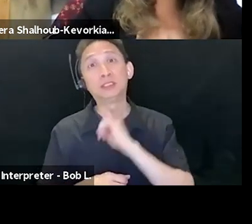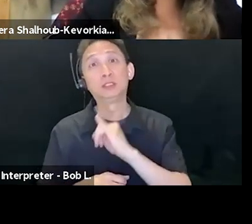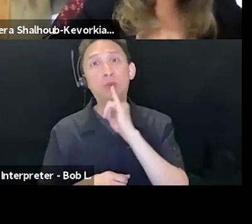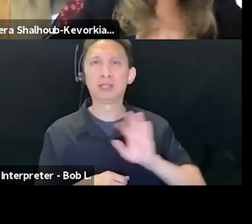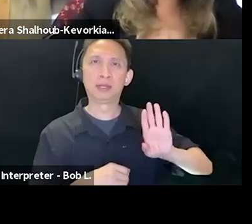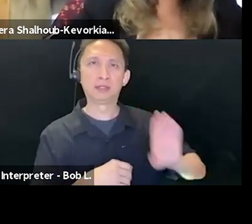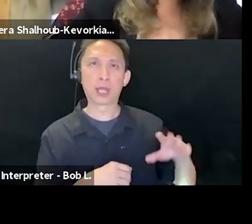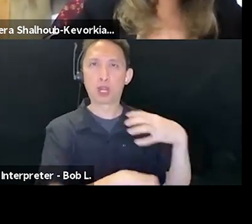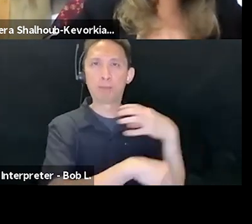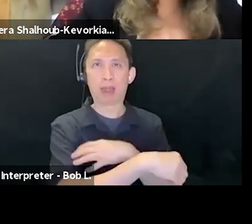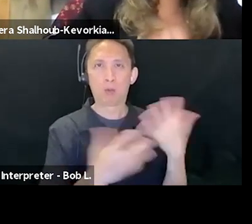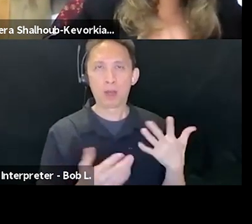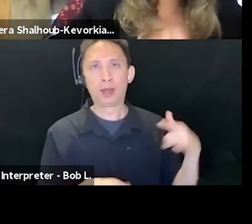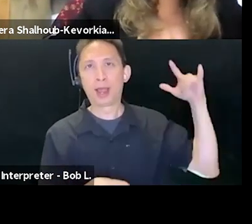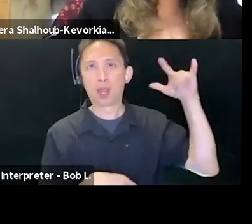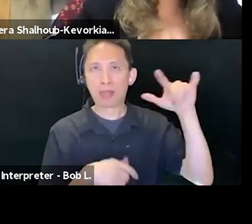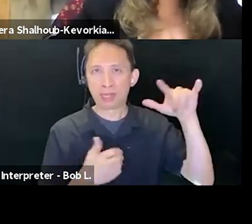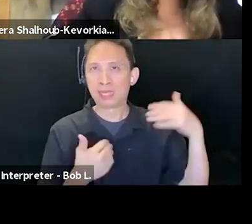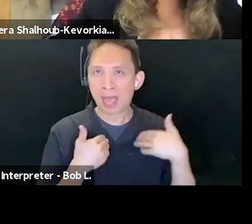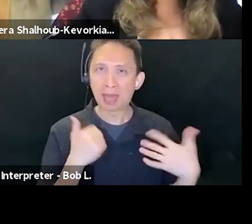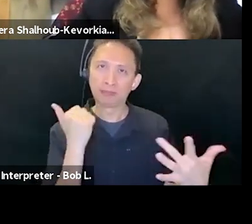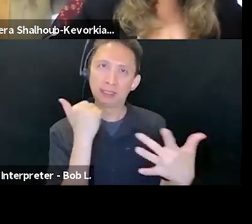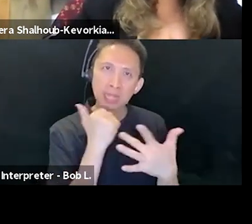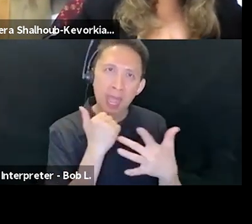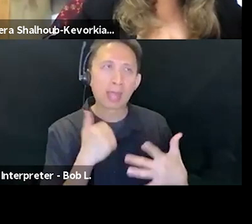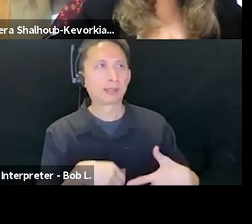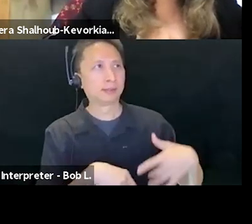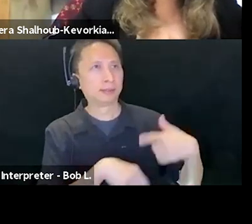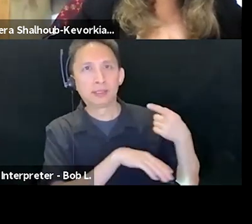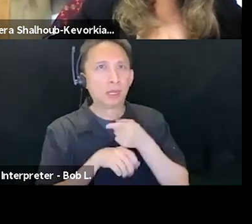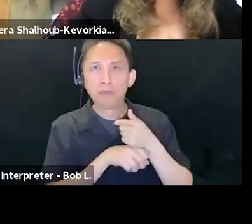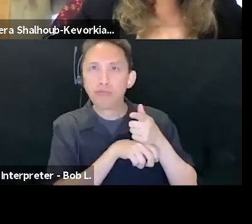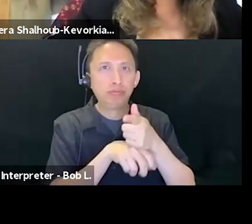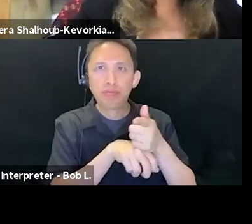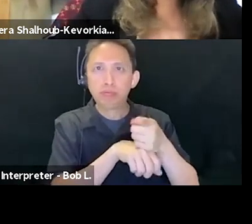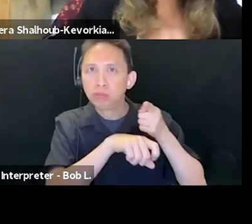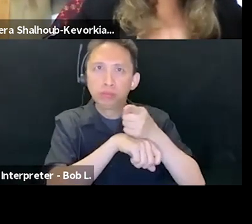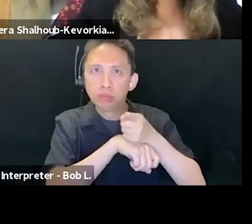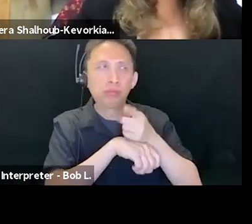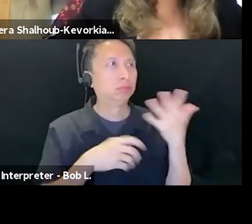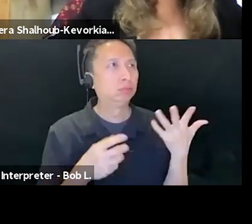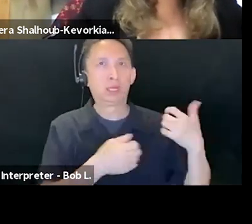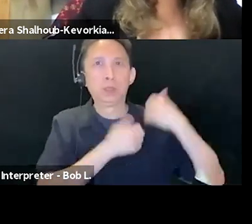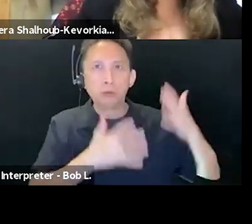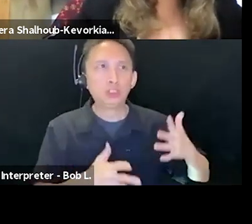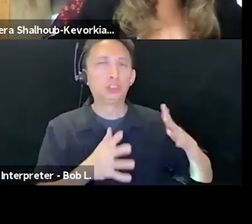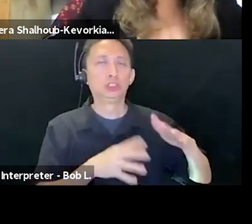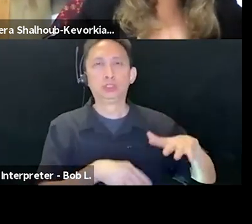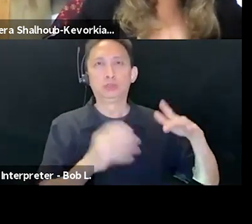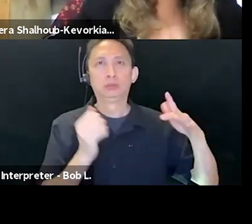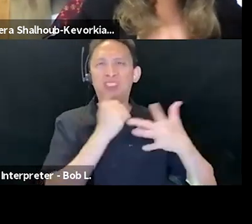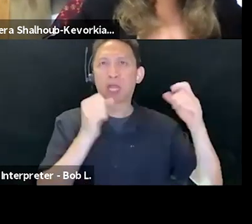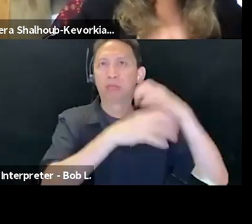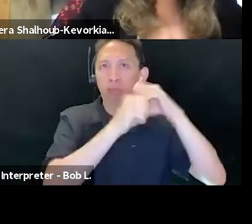airplanes that can blow up buildings from a million miles away and tanks and, you know, soldiers and that sort of thing. Palestine doesn't have that kind of, Palestinians don't have that